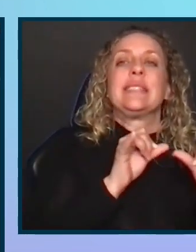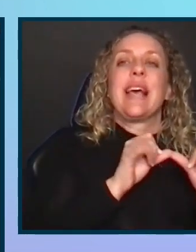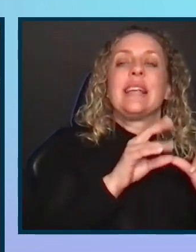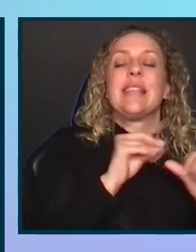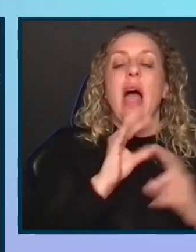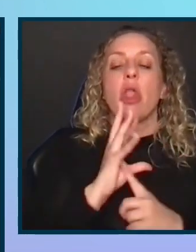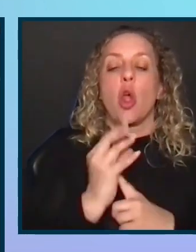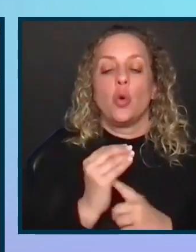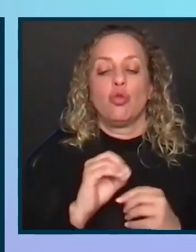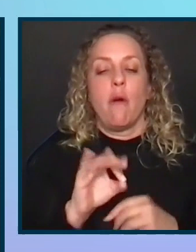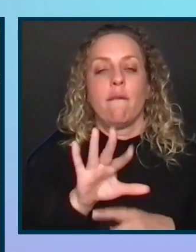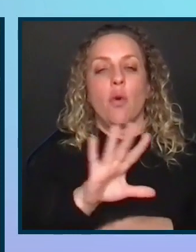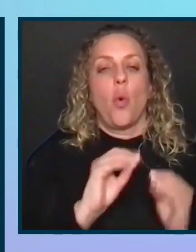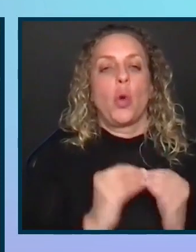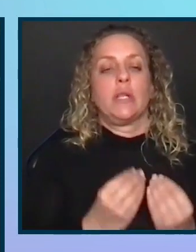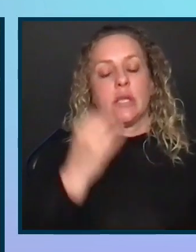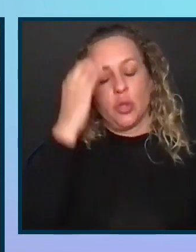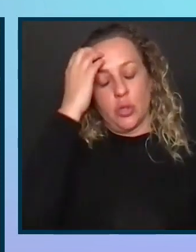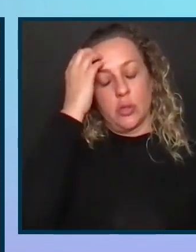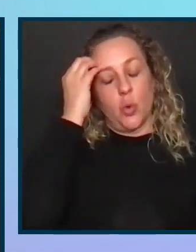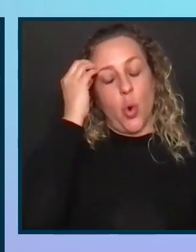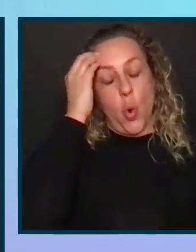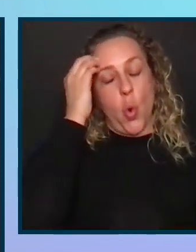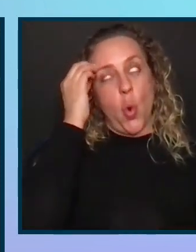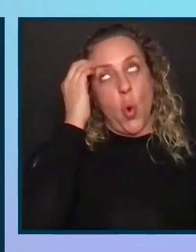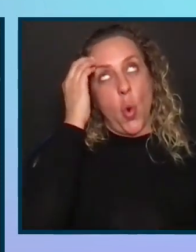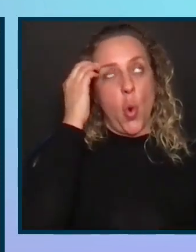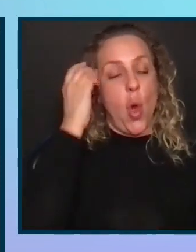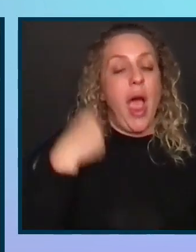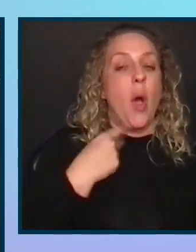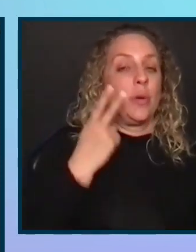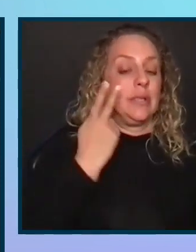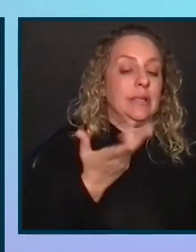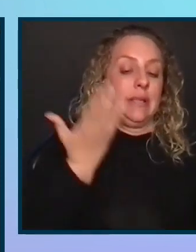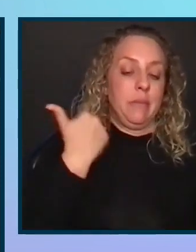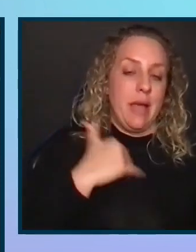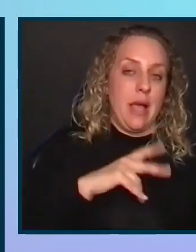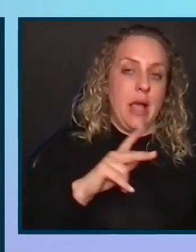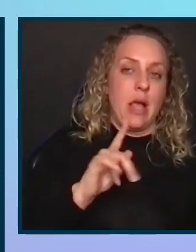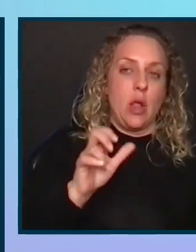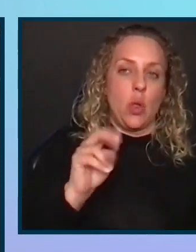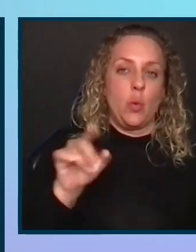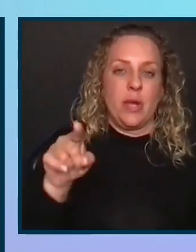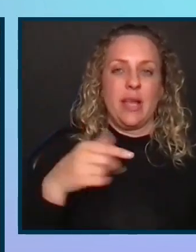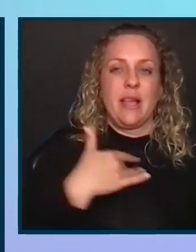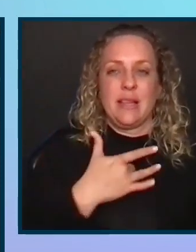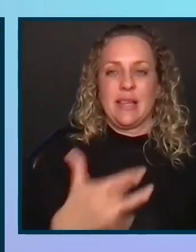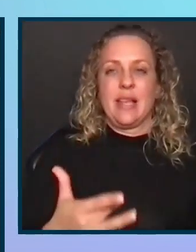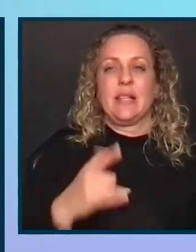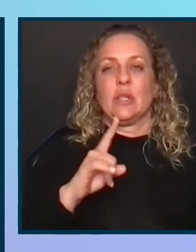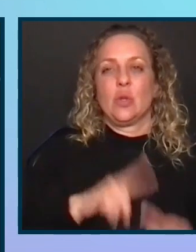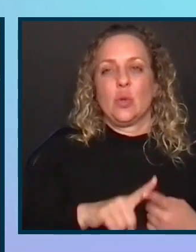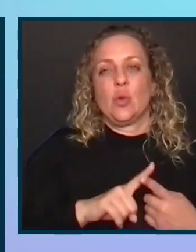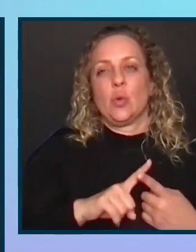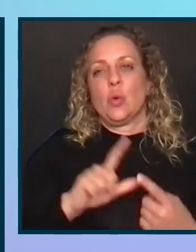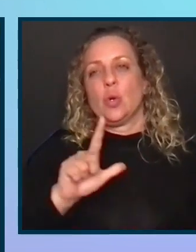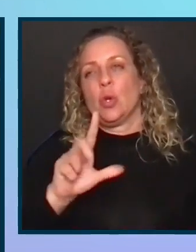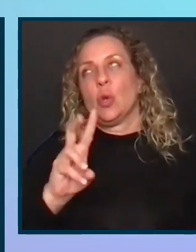culture of your organization. So I will say what I've seen in the past, Lewin has a tendency to be a little more,